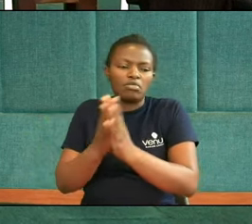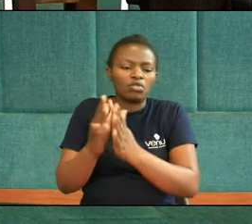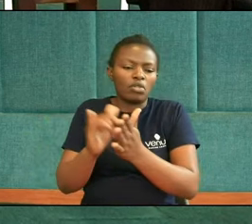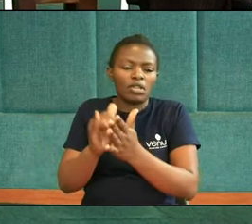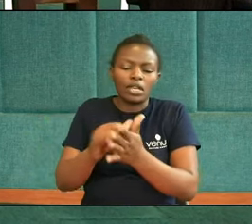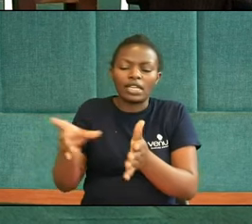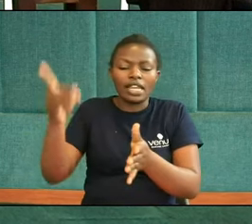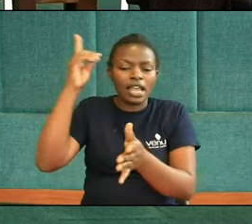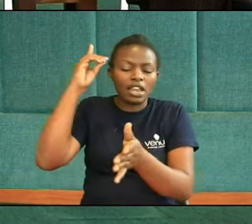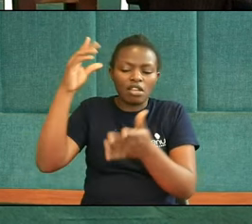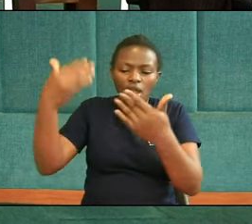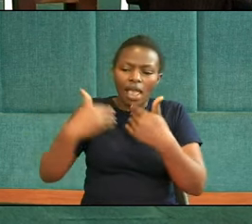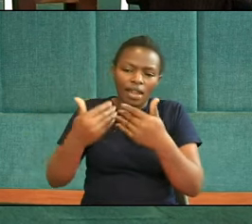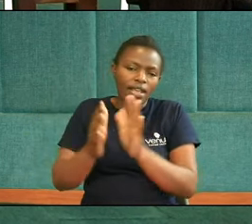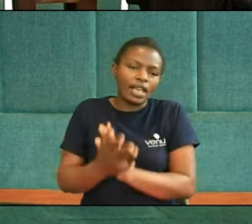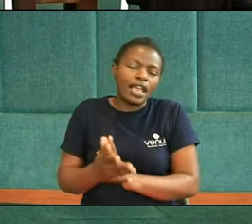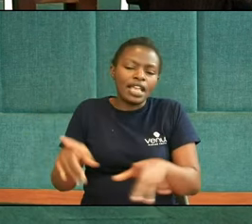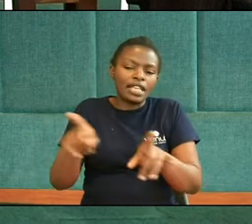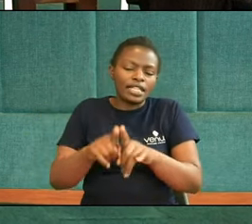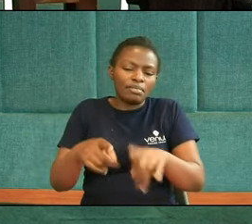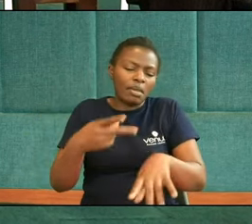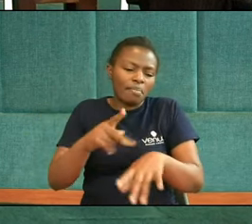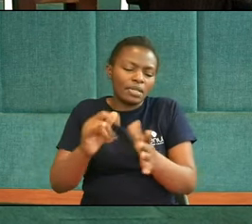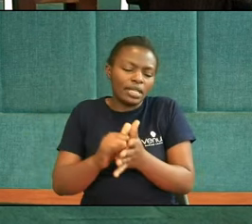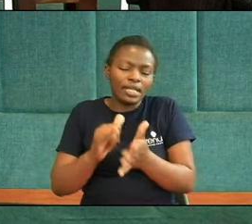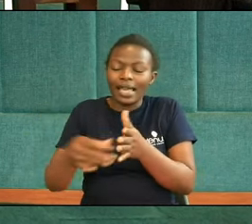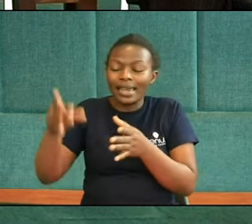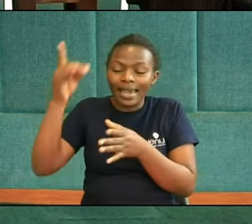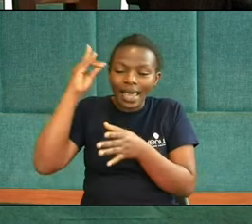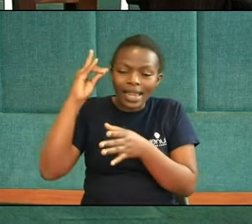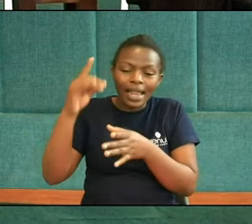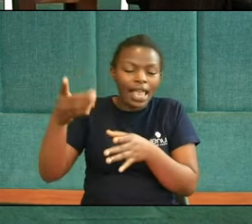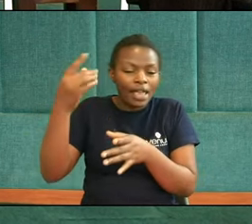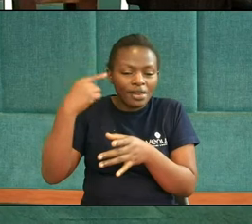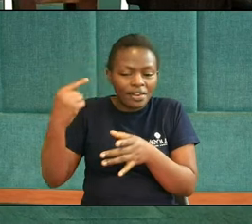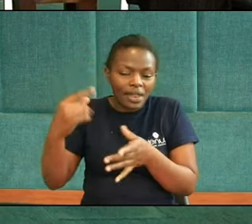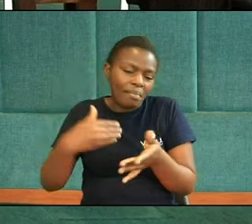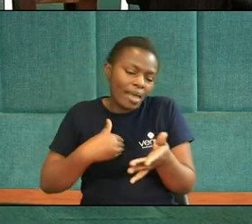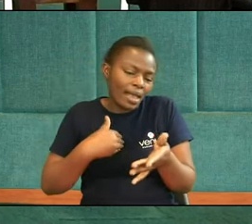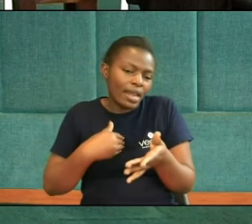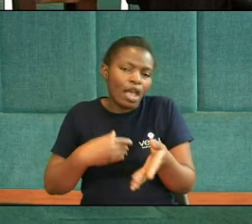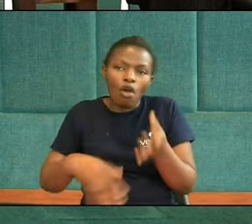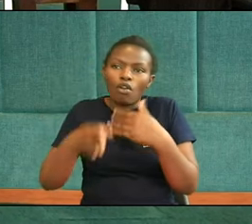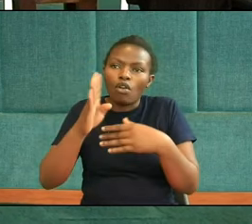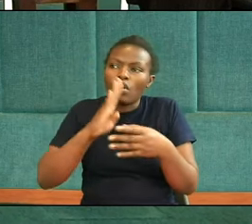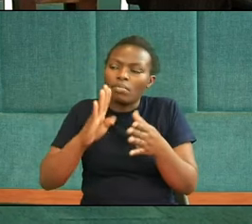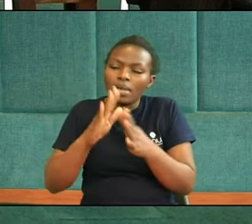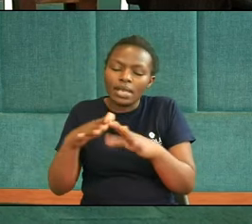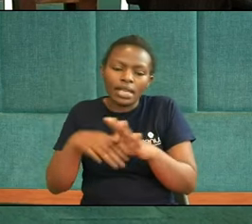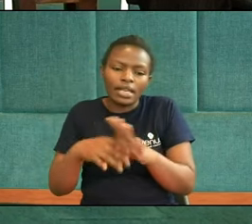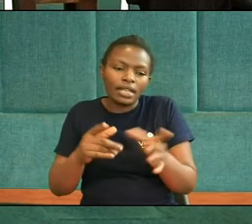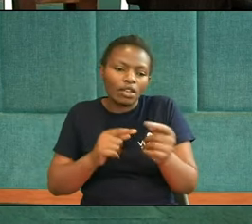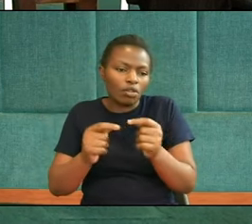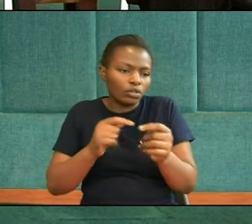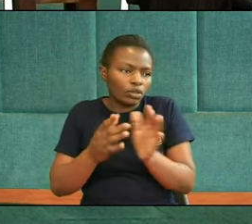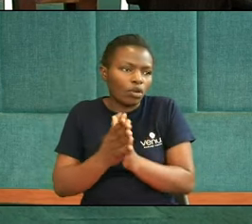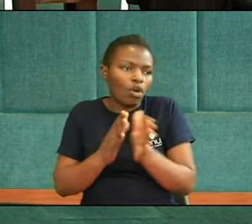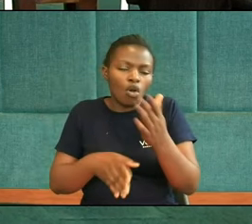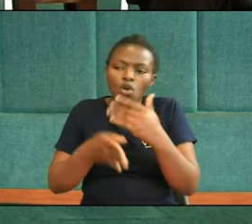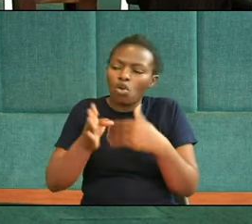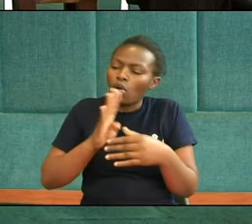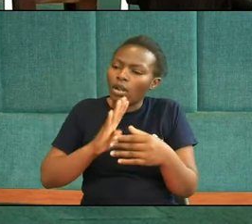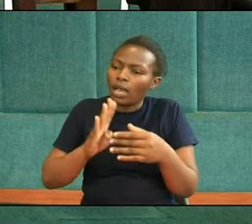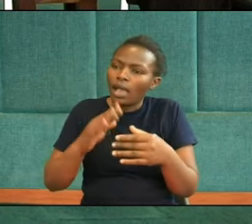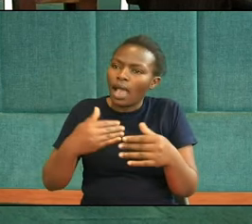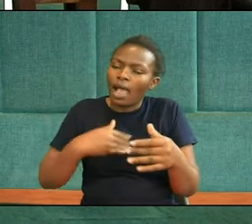Daniel had Or rather, that was the same message That was in Daniel's dream Of God being in control Of God actually having the